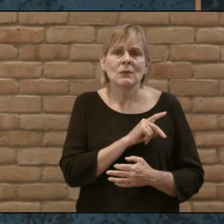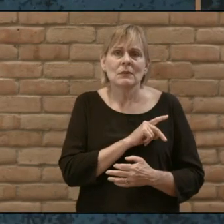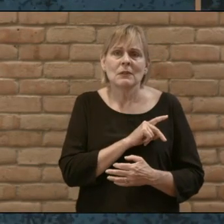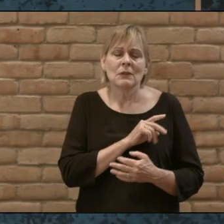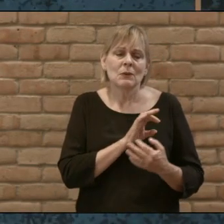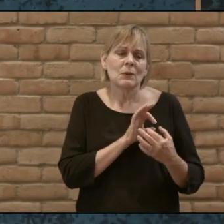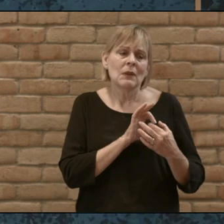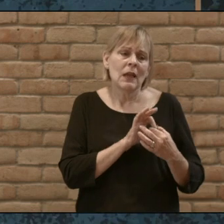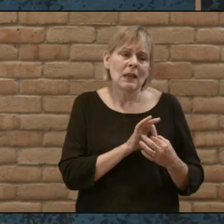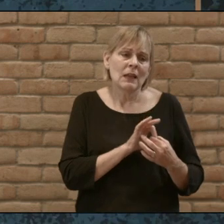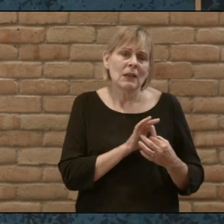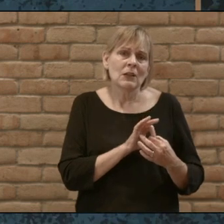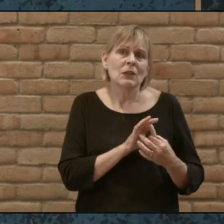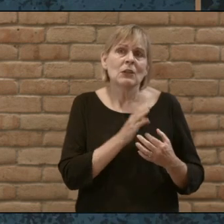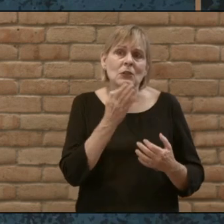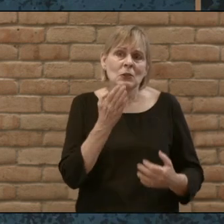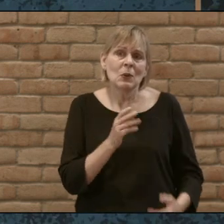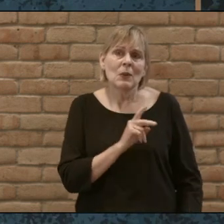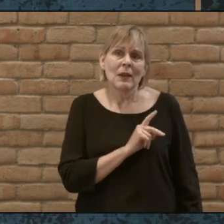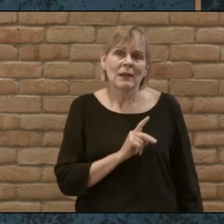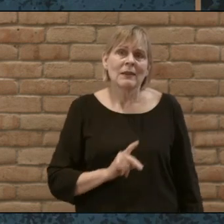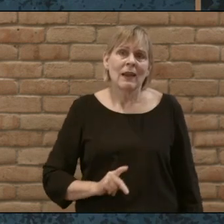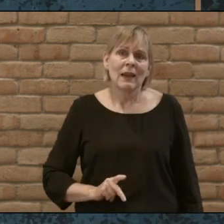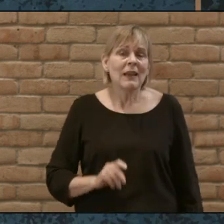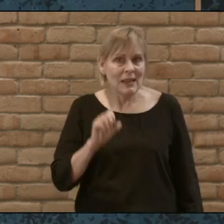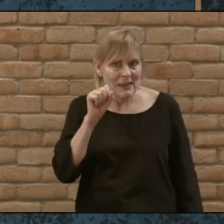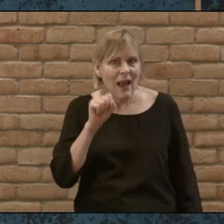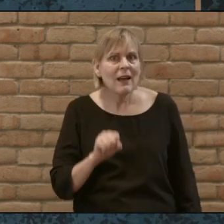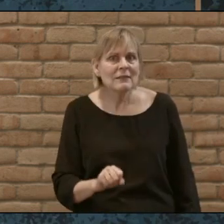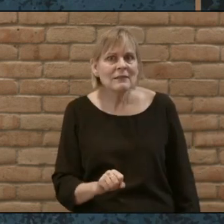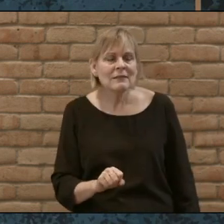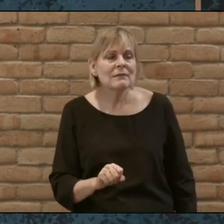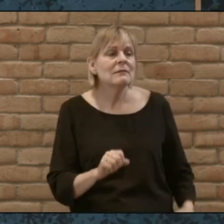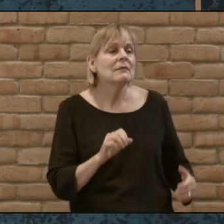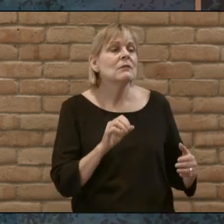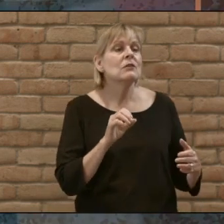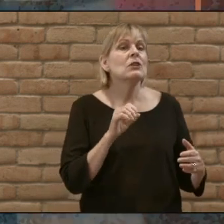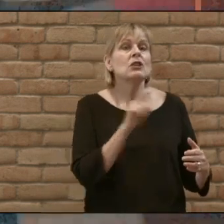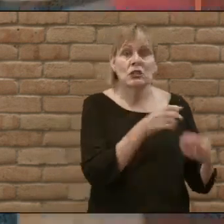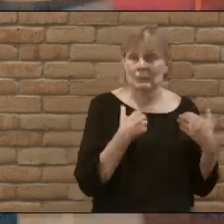relating to the king so yes right she got the healing she wanted